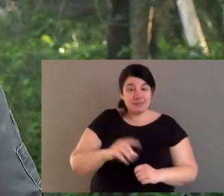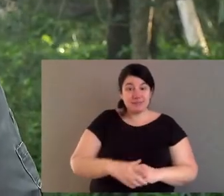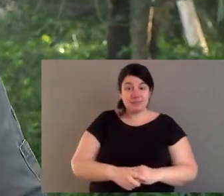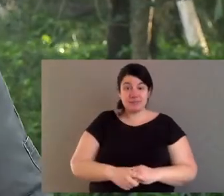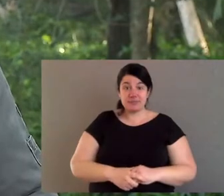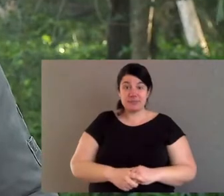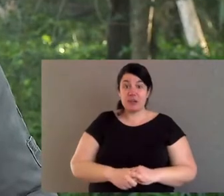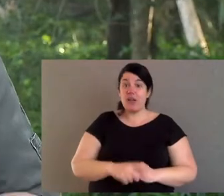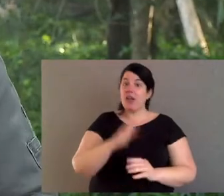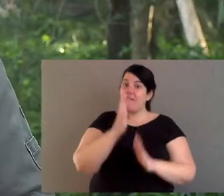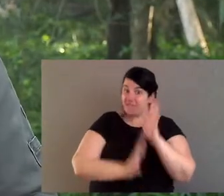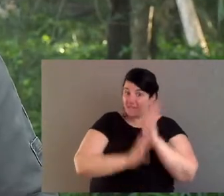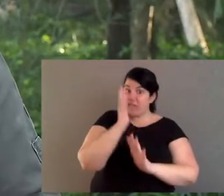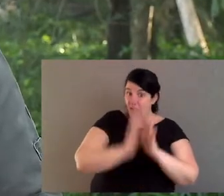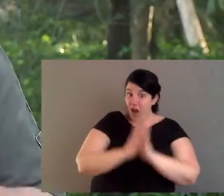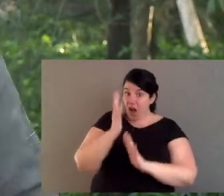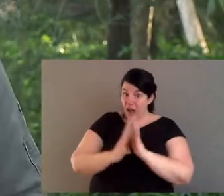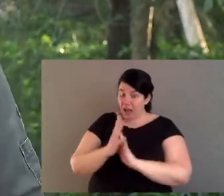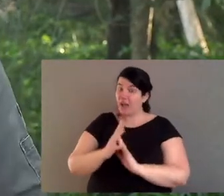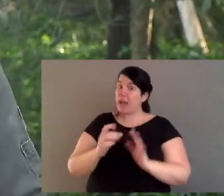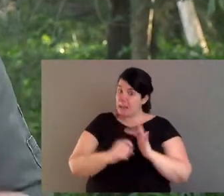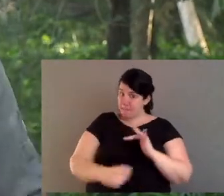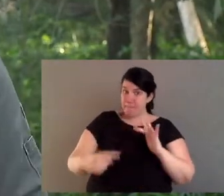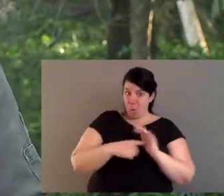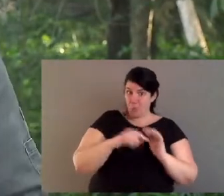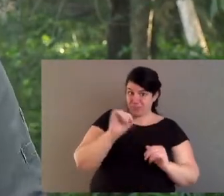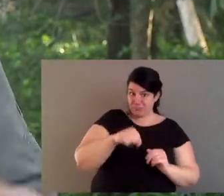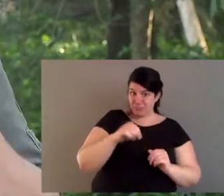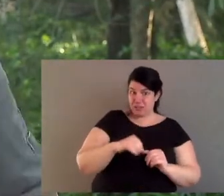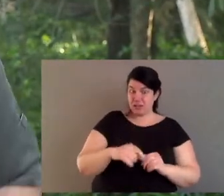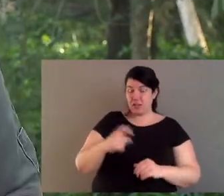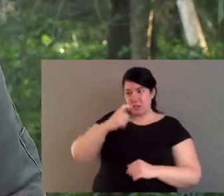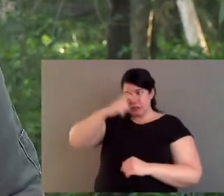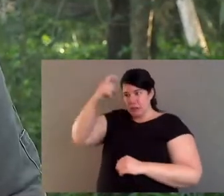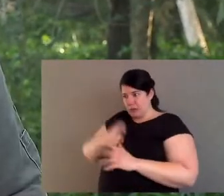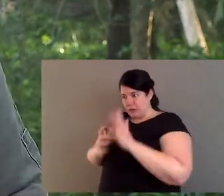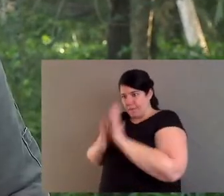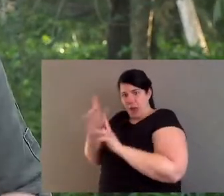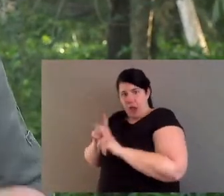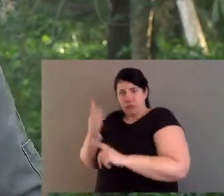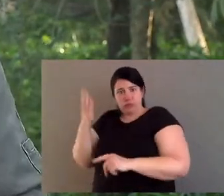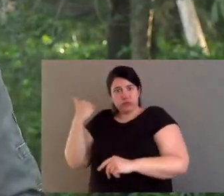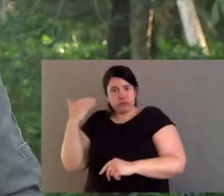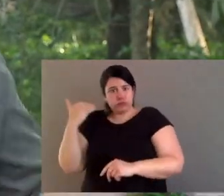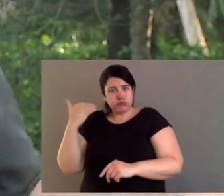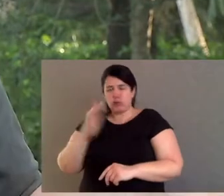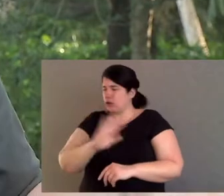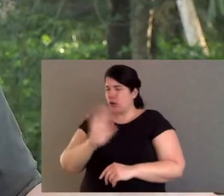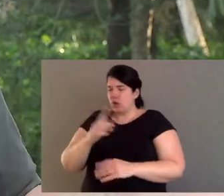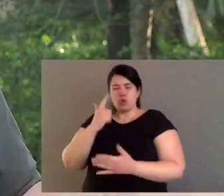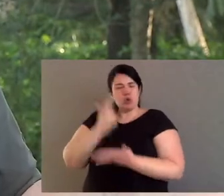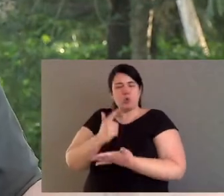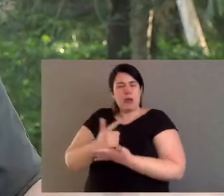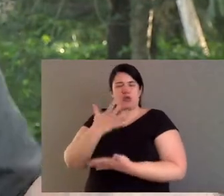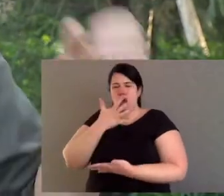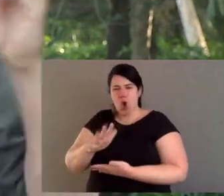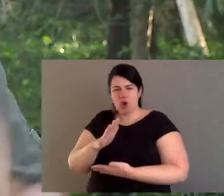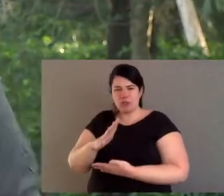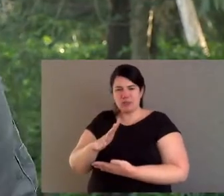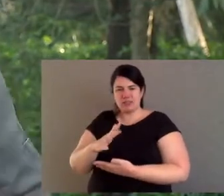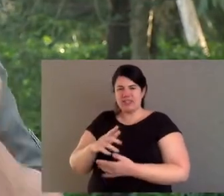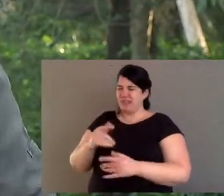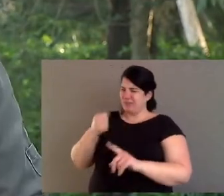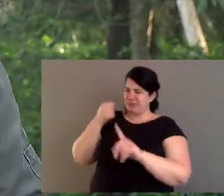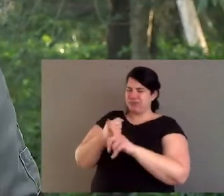Now, one is, fires are also important. Catastrophic fires like we had are